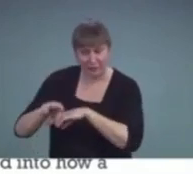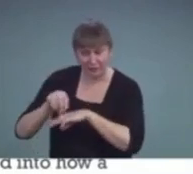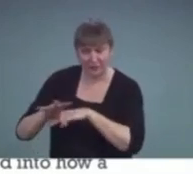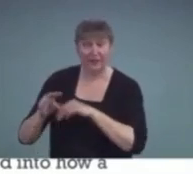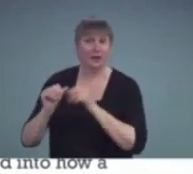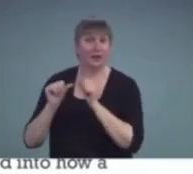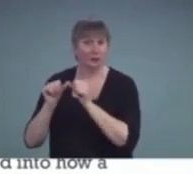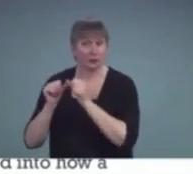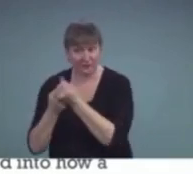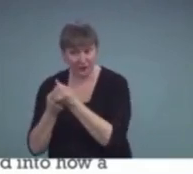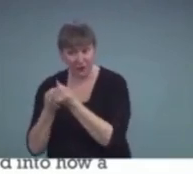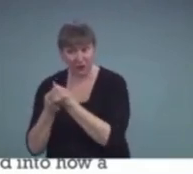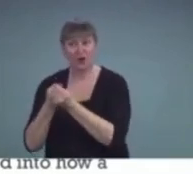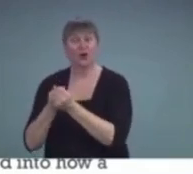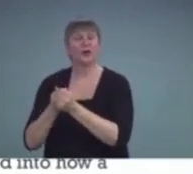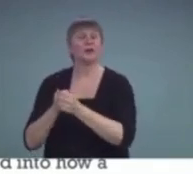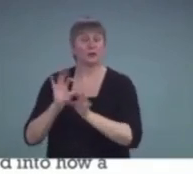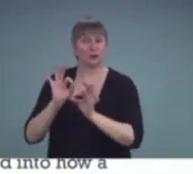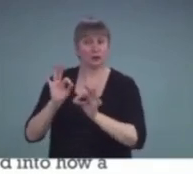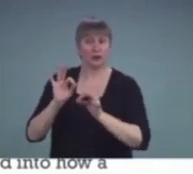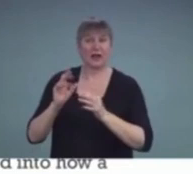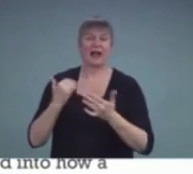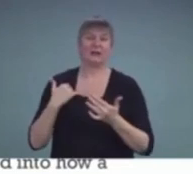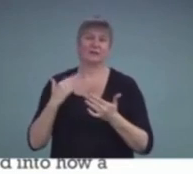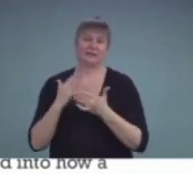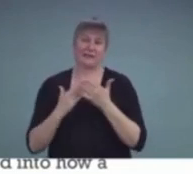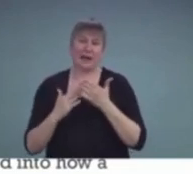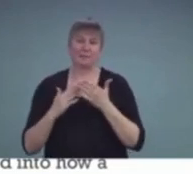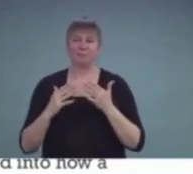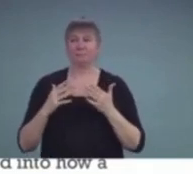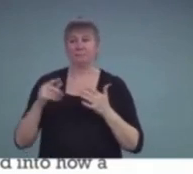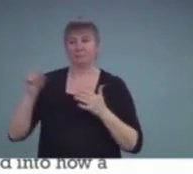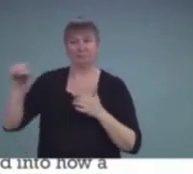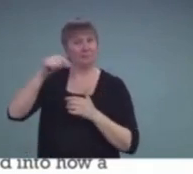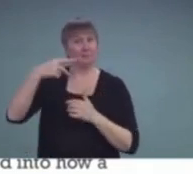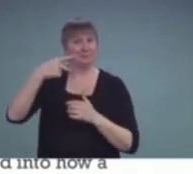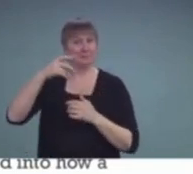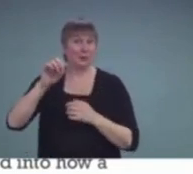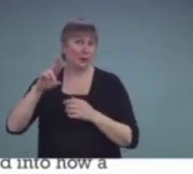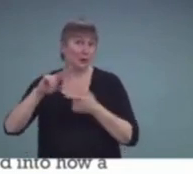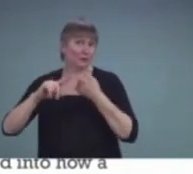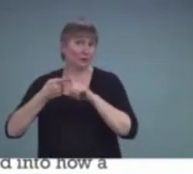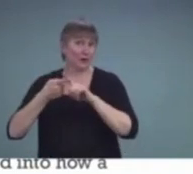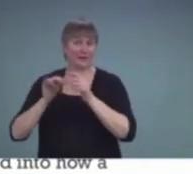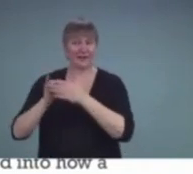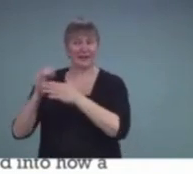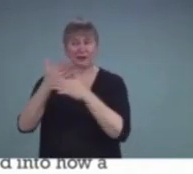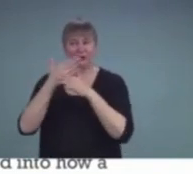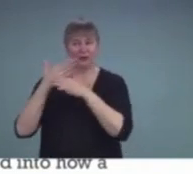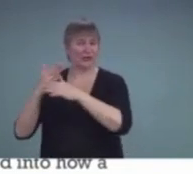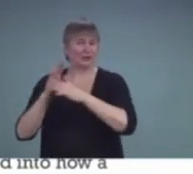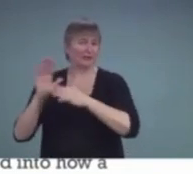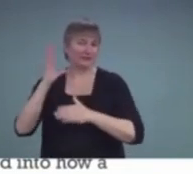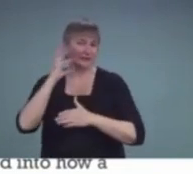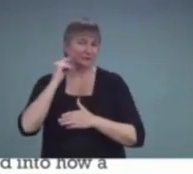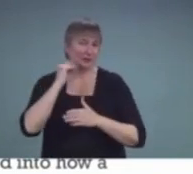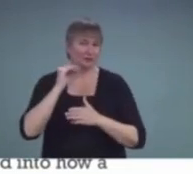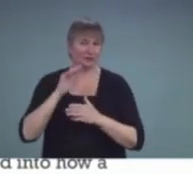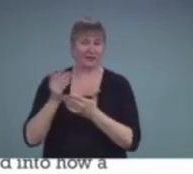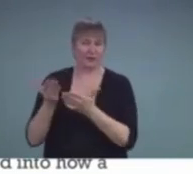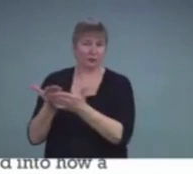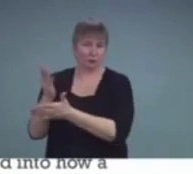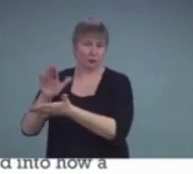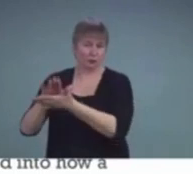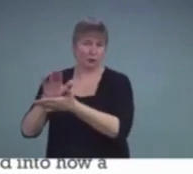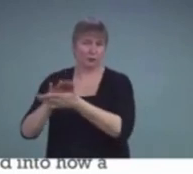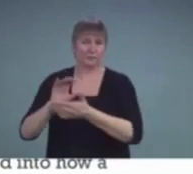well and he has some peer opportunities to share experiences with at his particular charter school